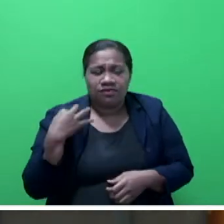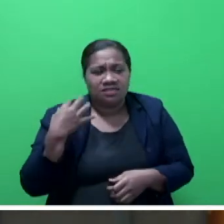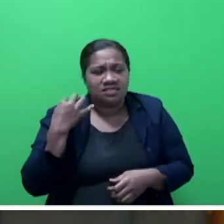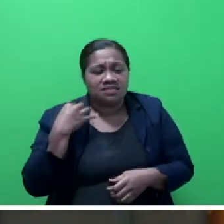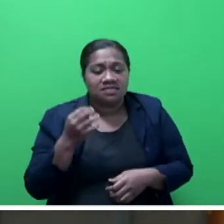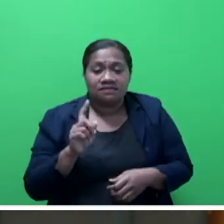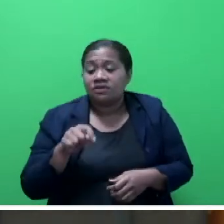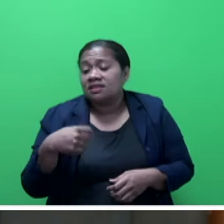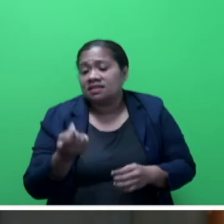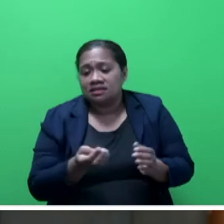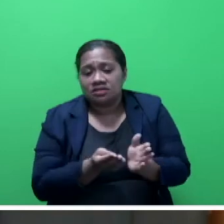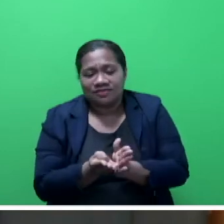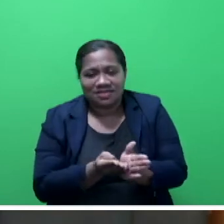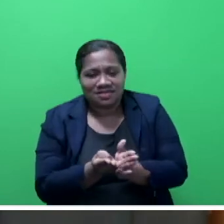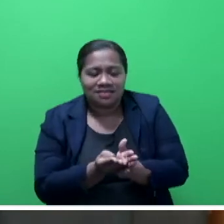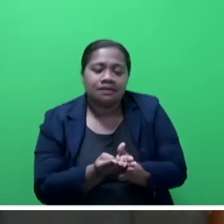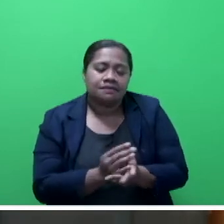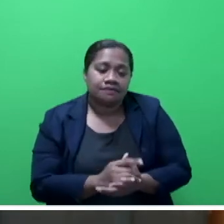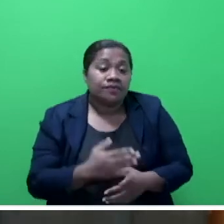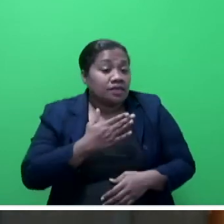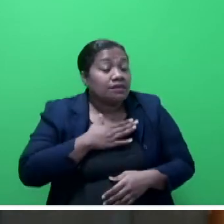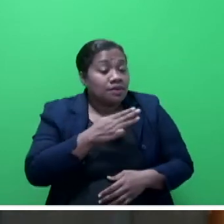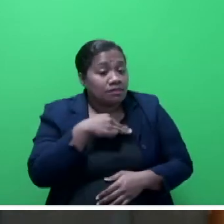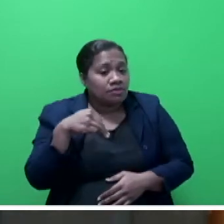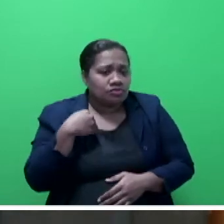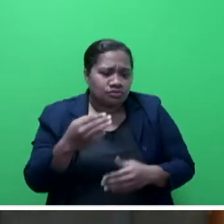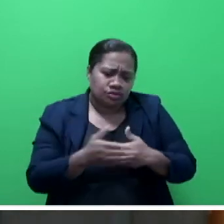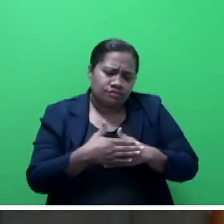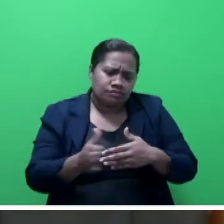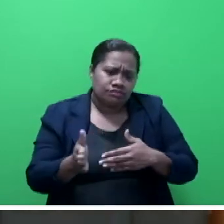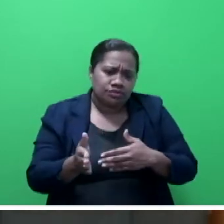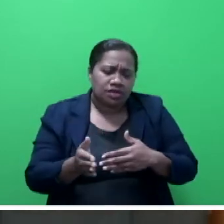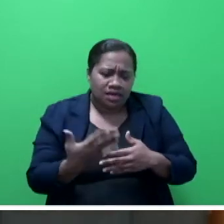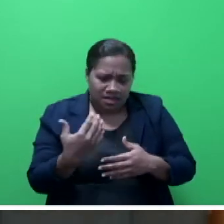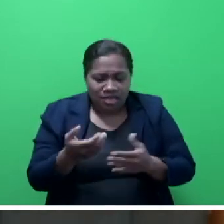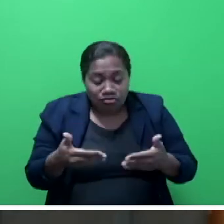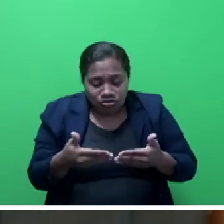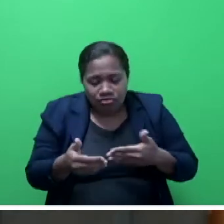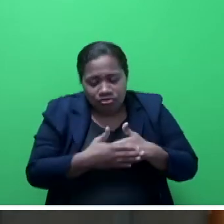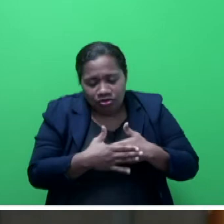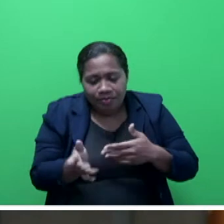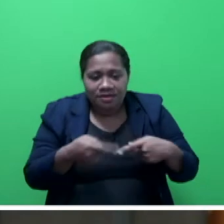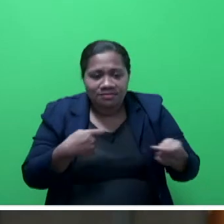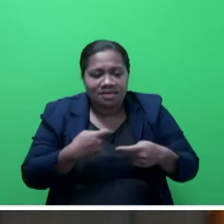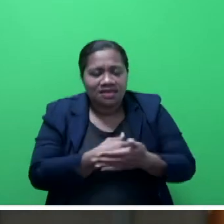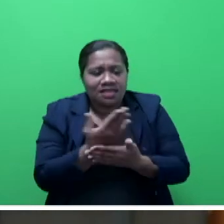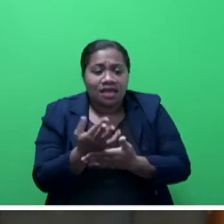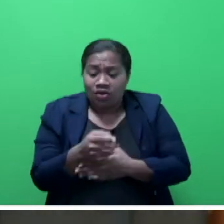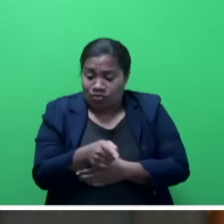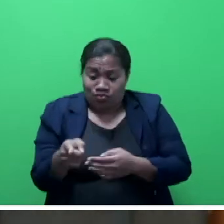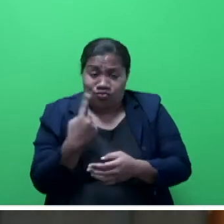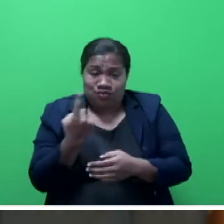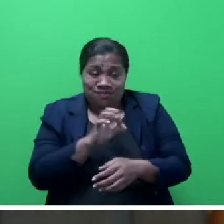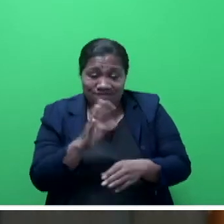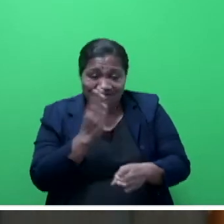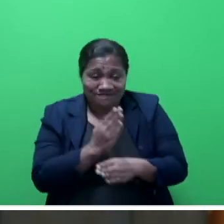In Addison, my ministry introduced an open market day in Suba, where the unemployed and workers affected by the